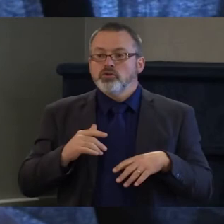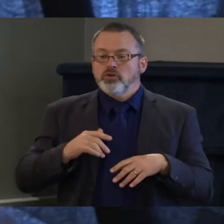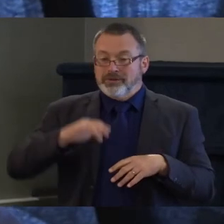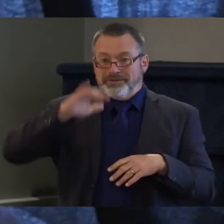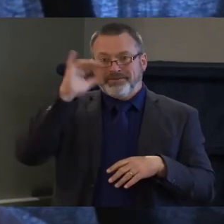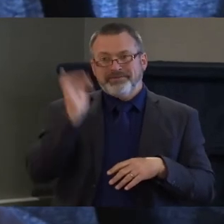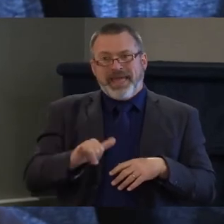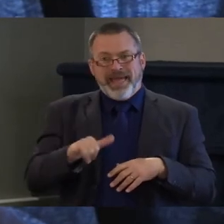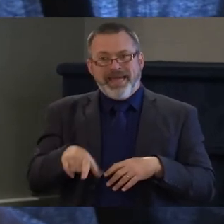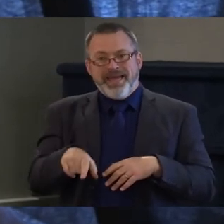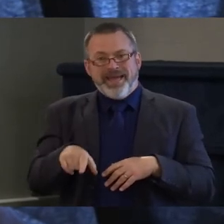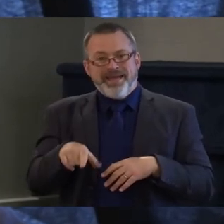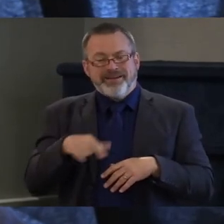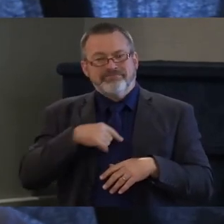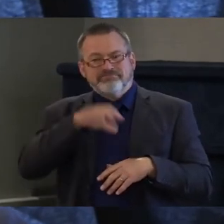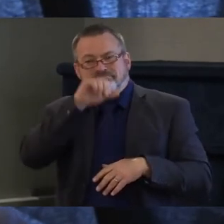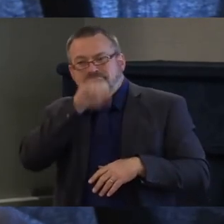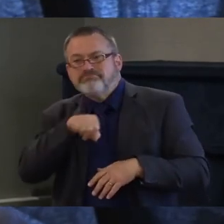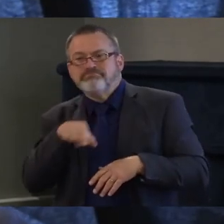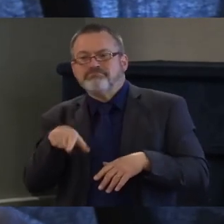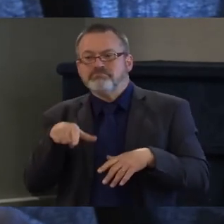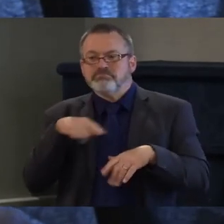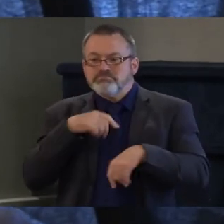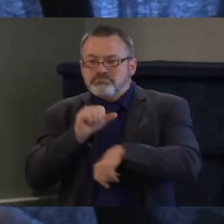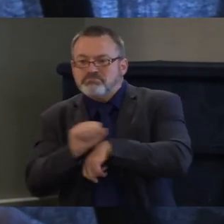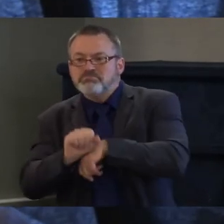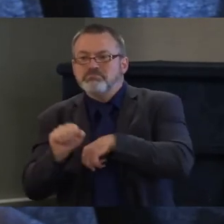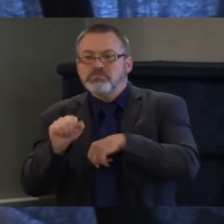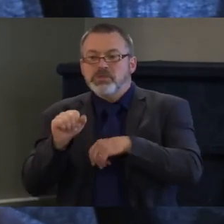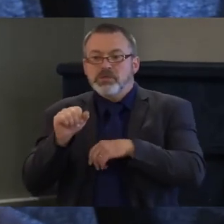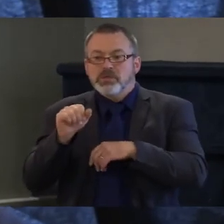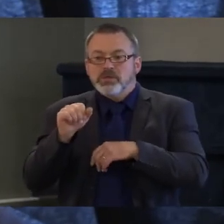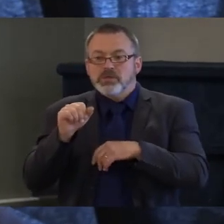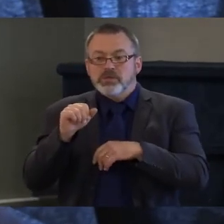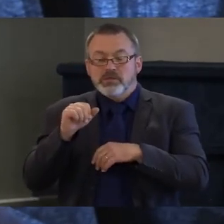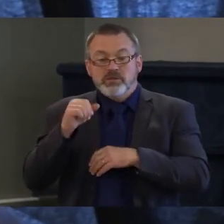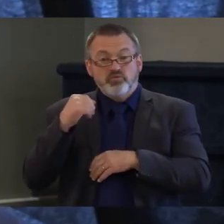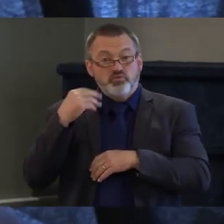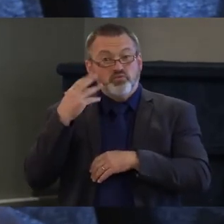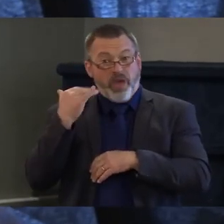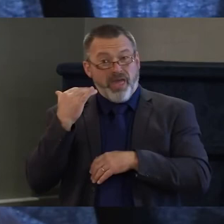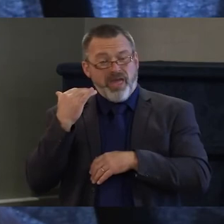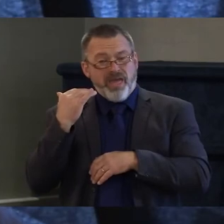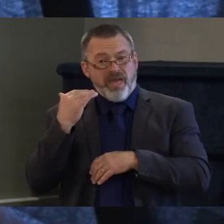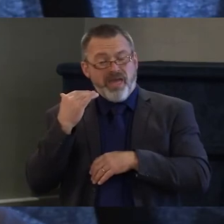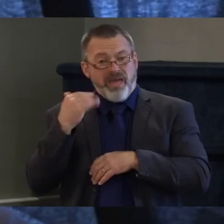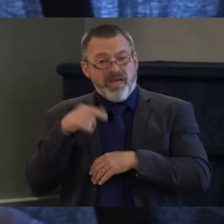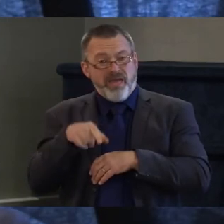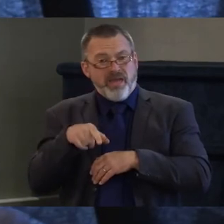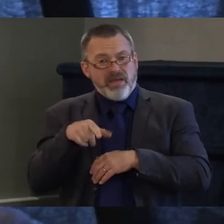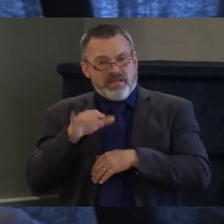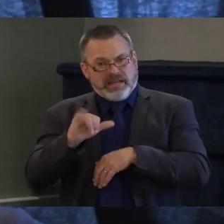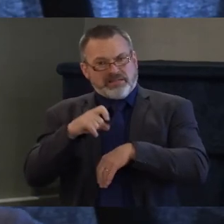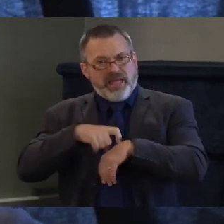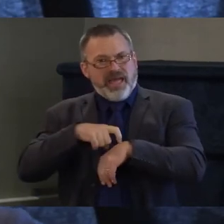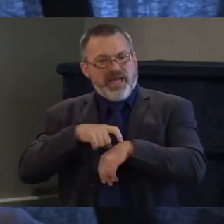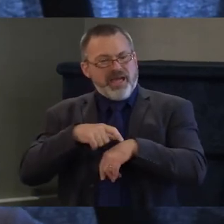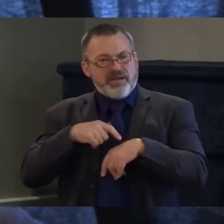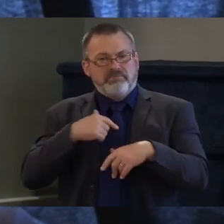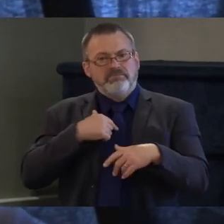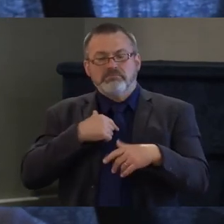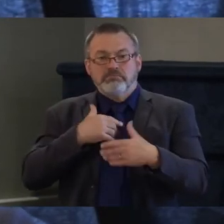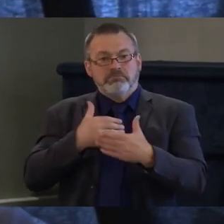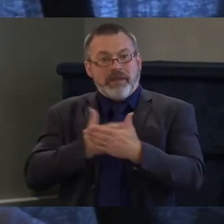when i was feeling the most uh disconnected from my own community and my family it's a time when i was figuring out that that i was gay